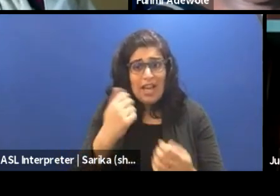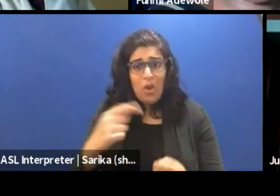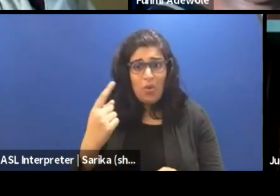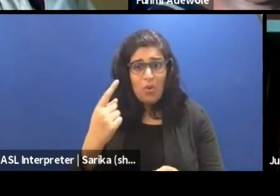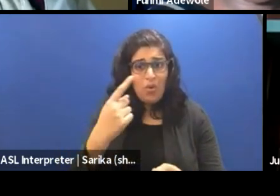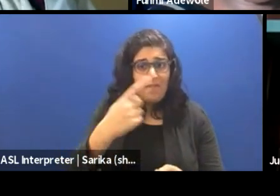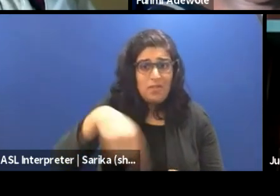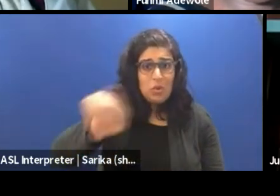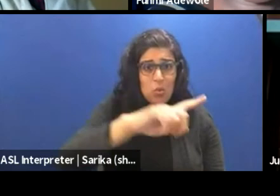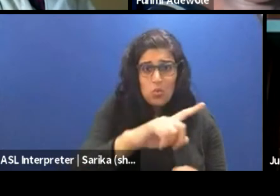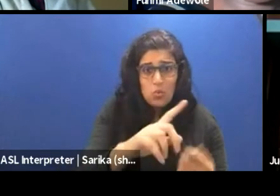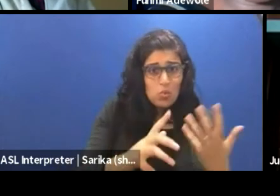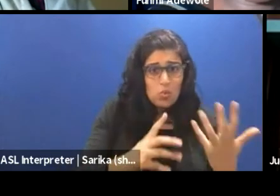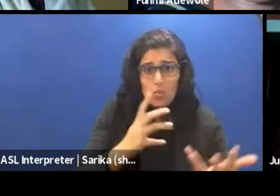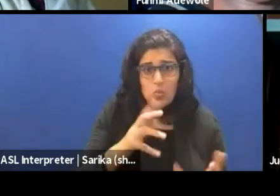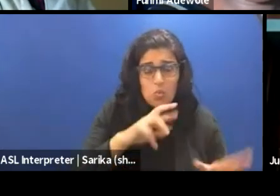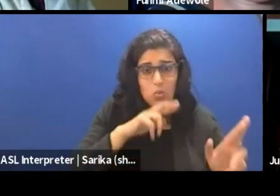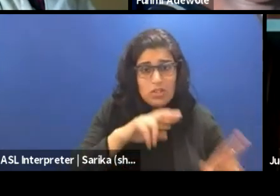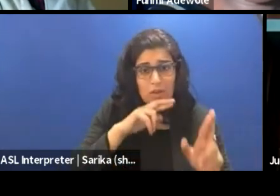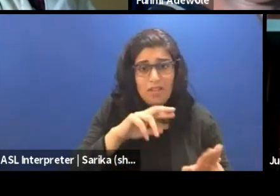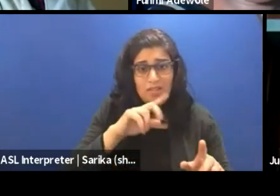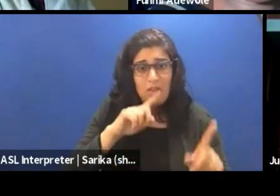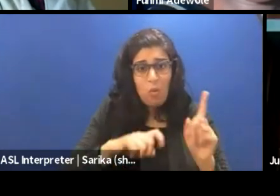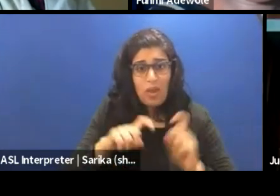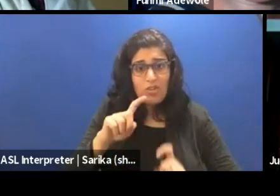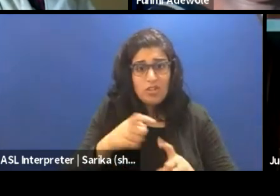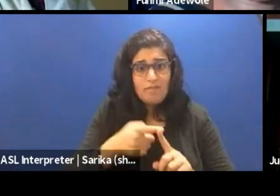any of you, do you have any response to that question?